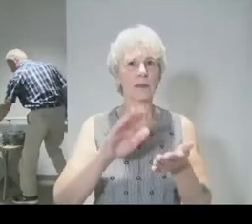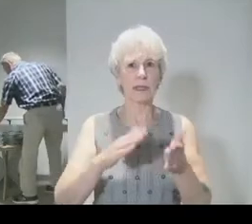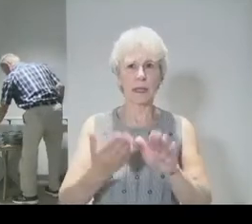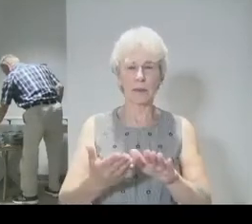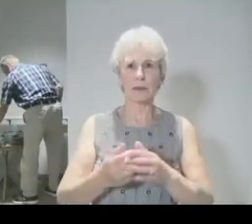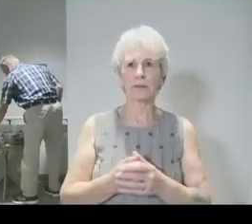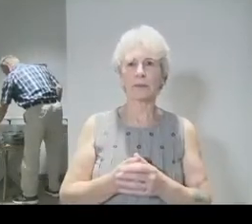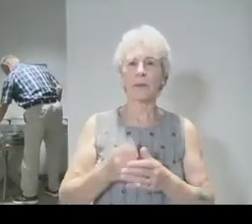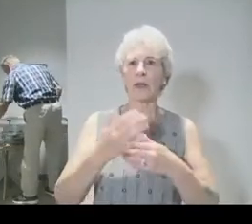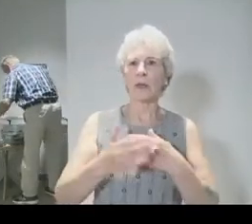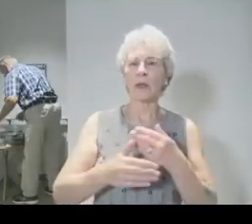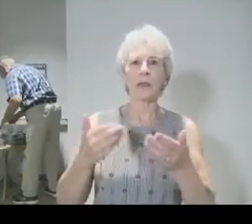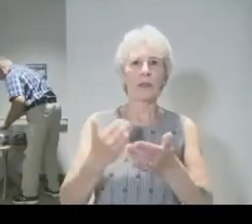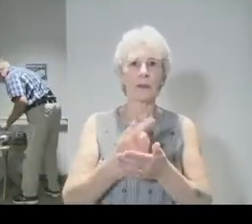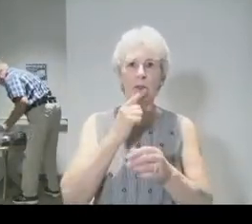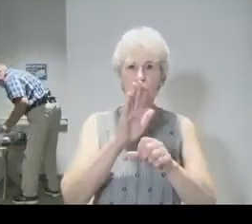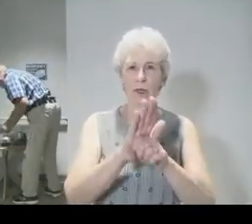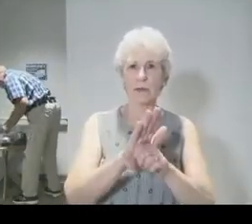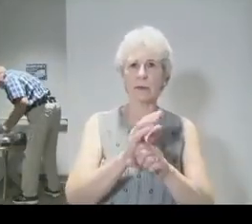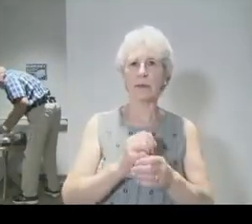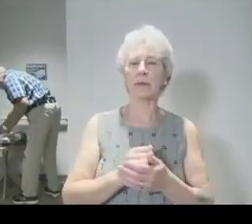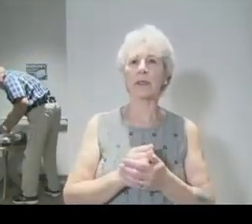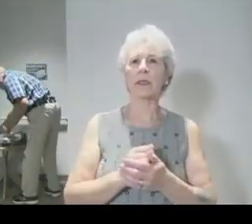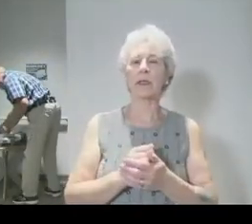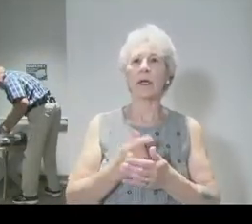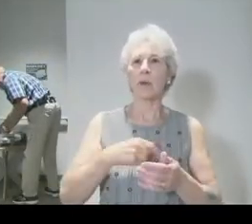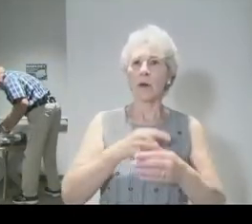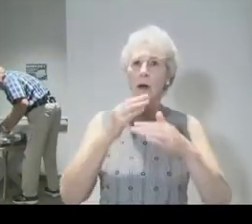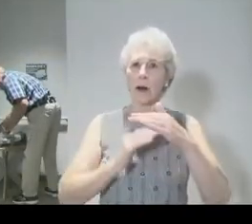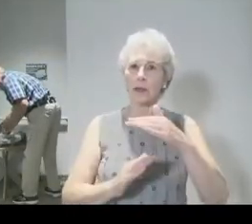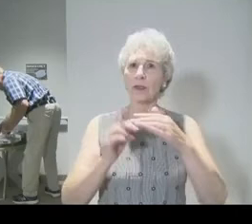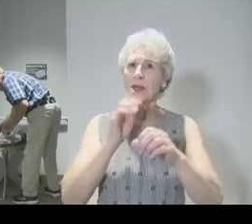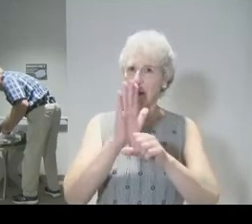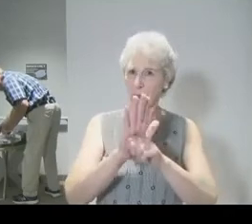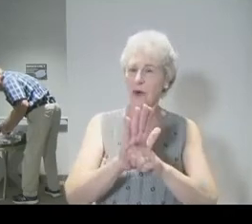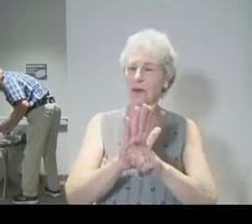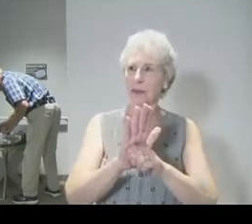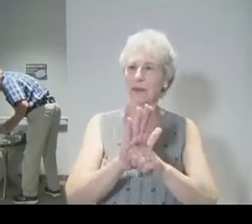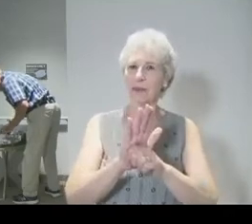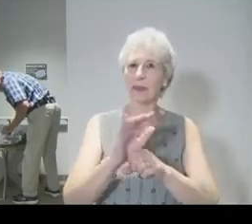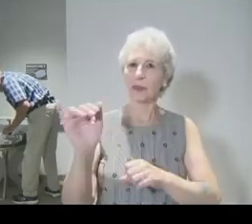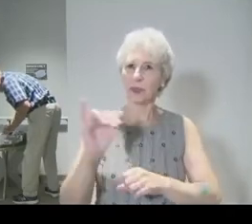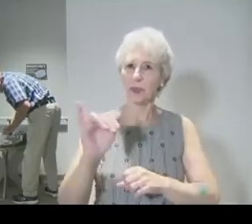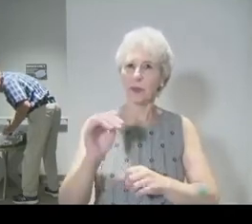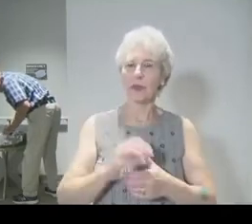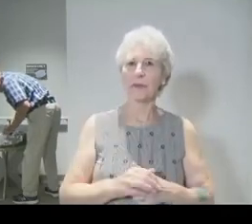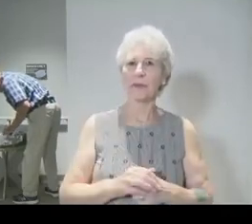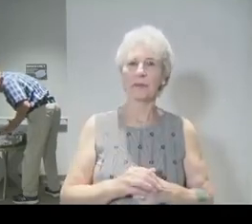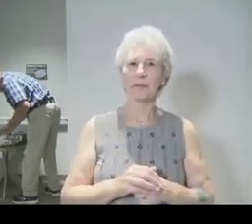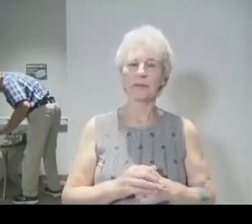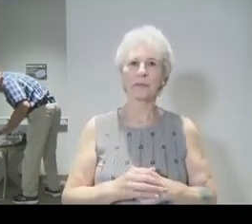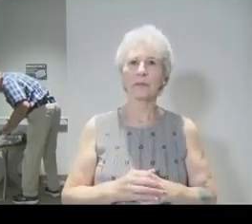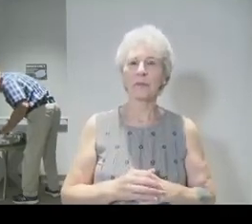new covenant which was made with Israel and by God's grace, we're under that covenant too. According to Paul, we are ministers of the new